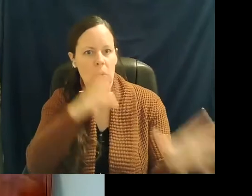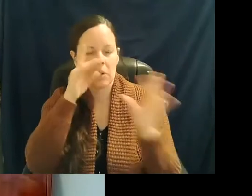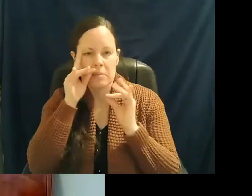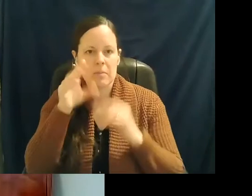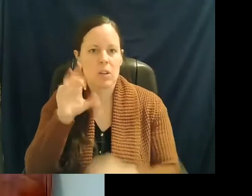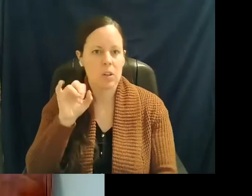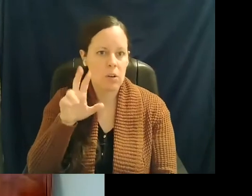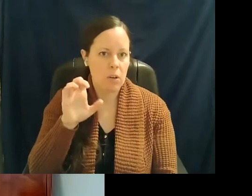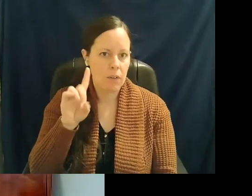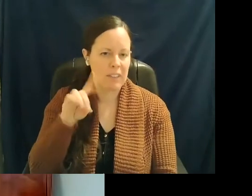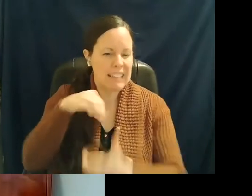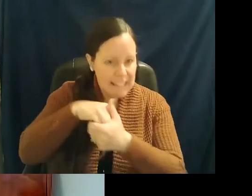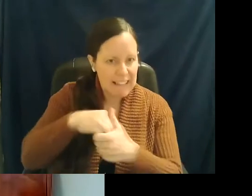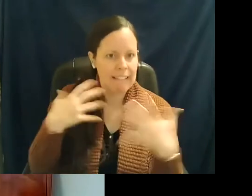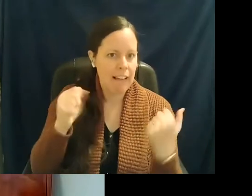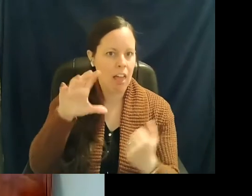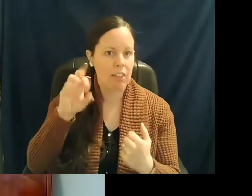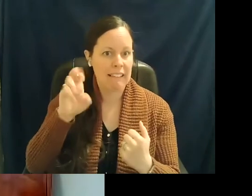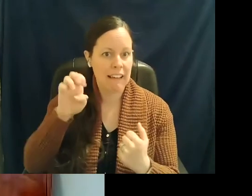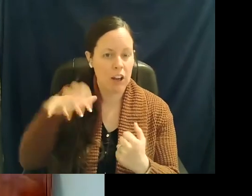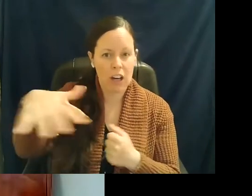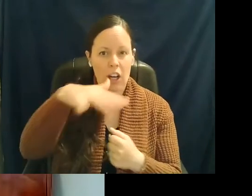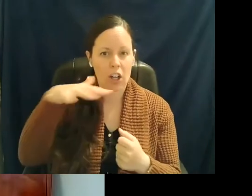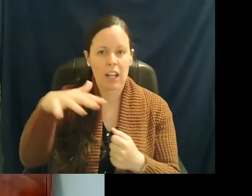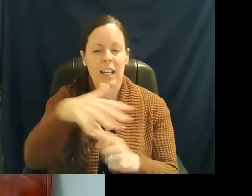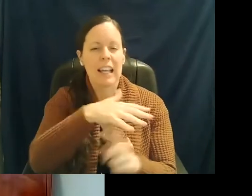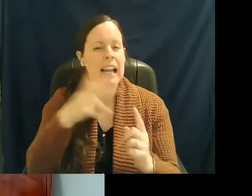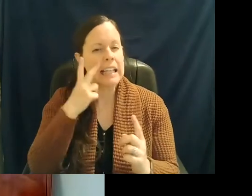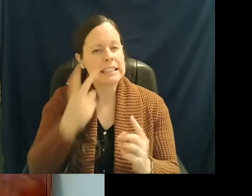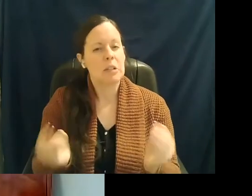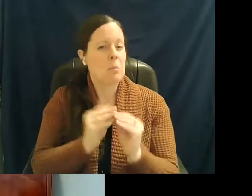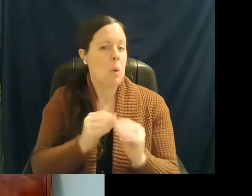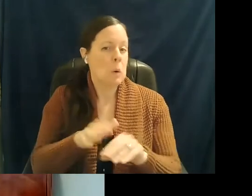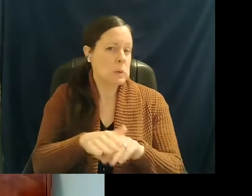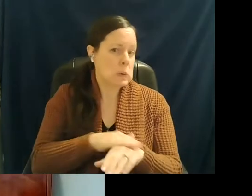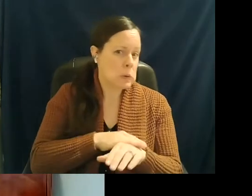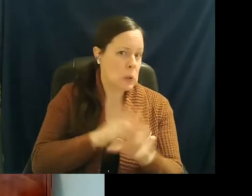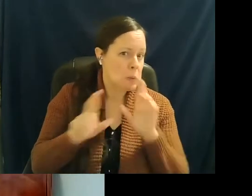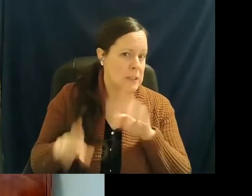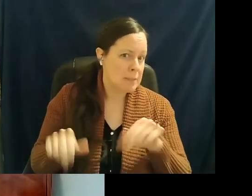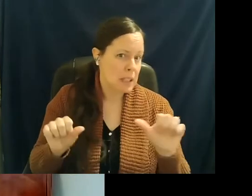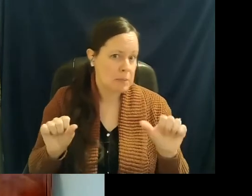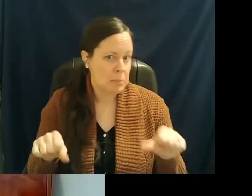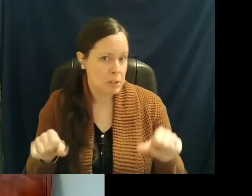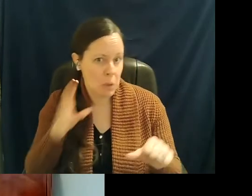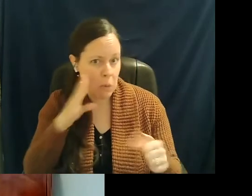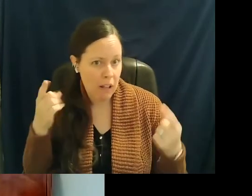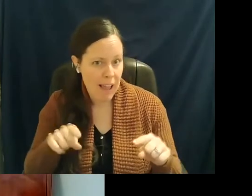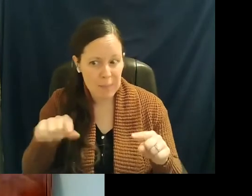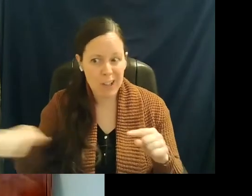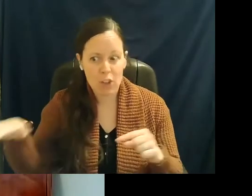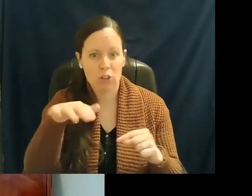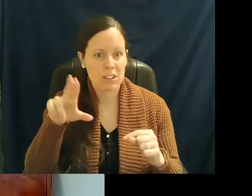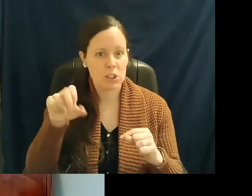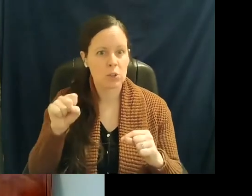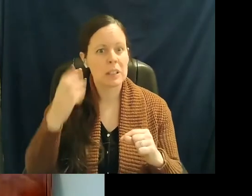environment. And I can see slowed response, you know, from EMS providers across the nation here because